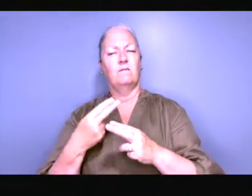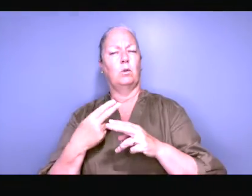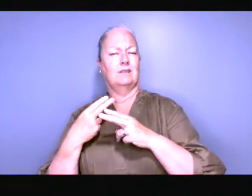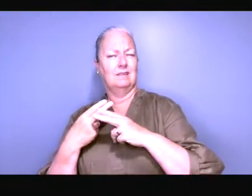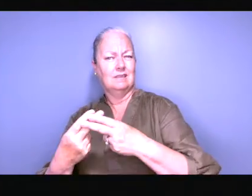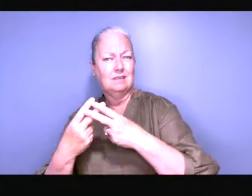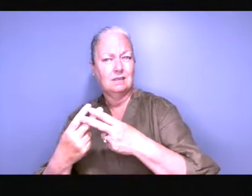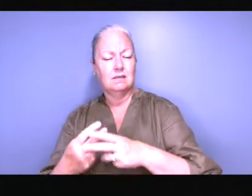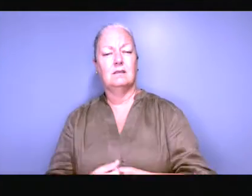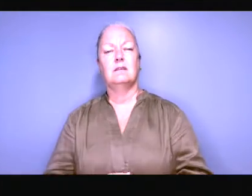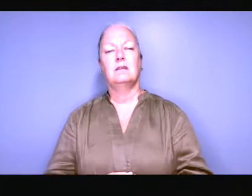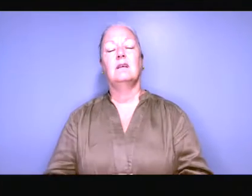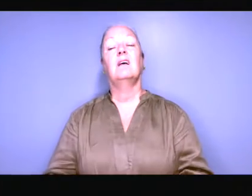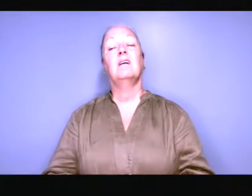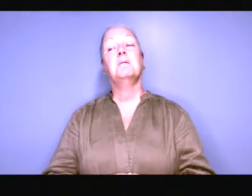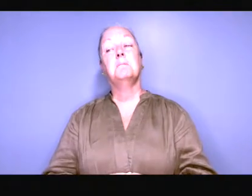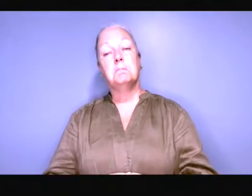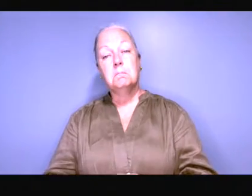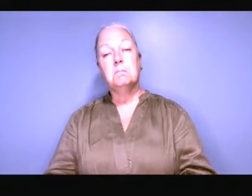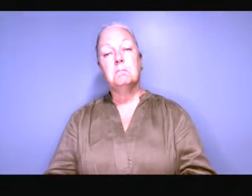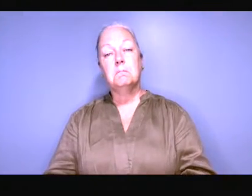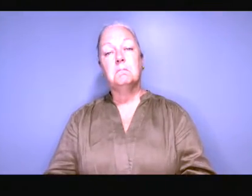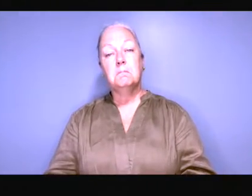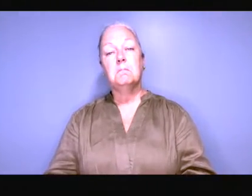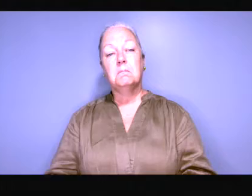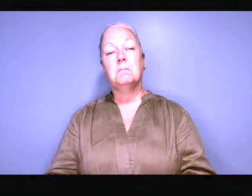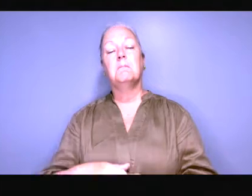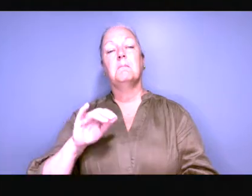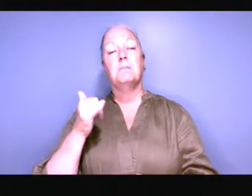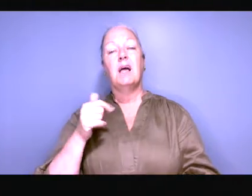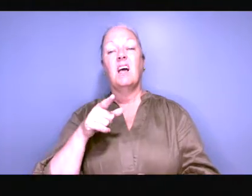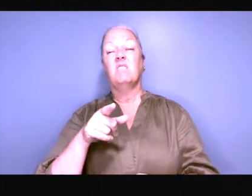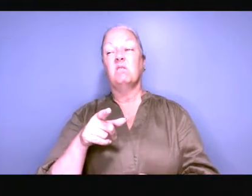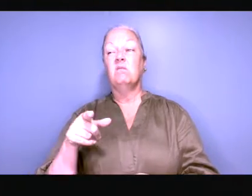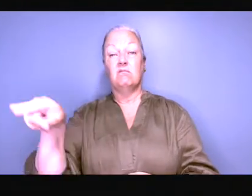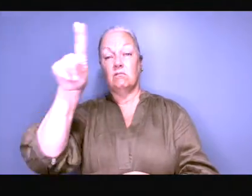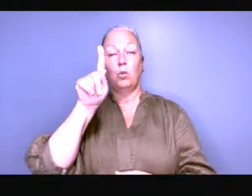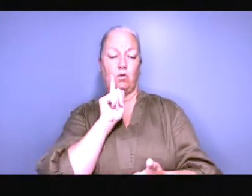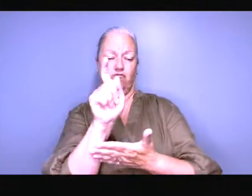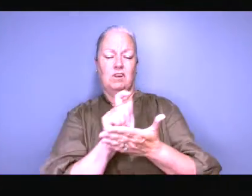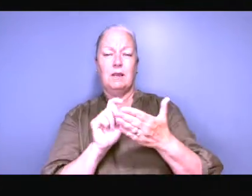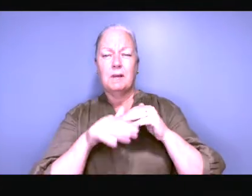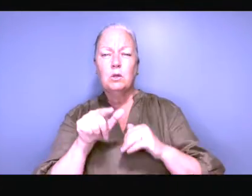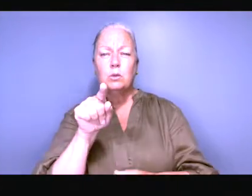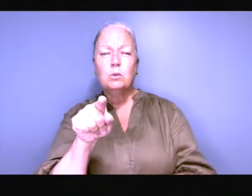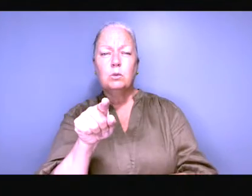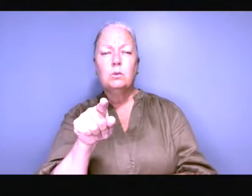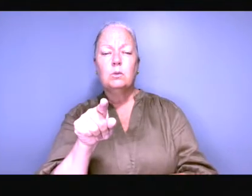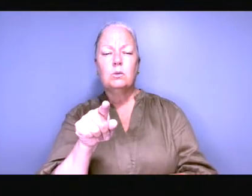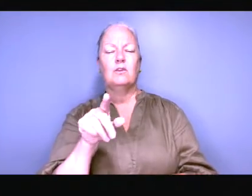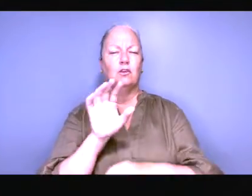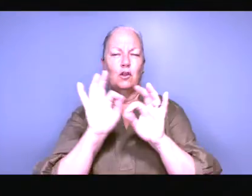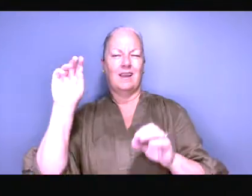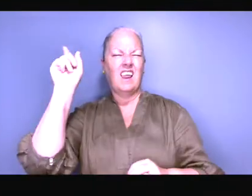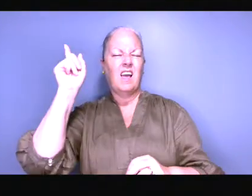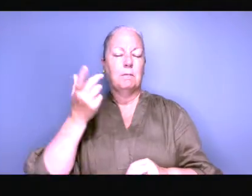charged with loitering for homosexual purposes the chances are that you were written up